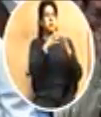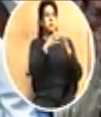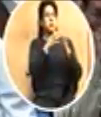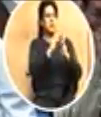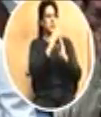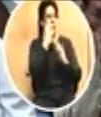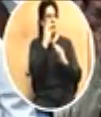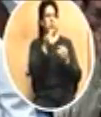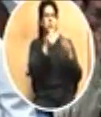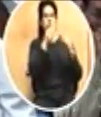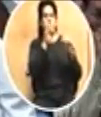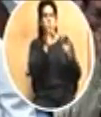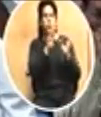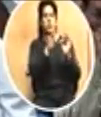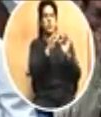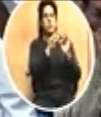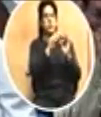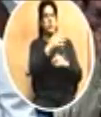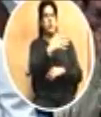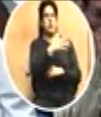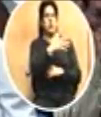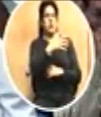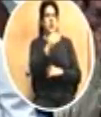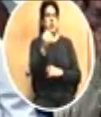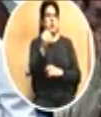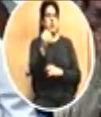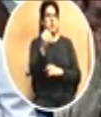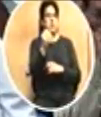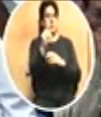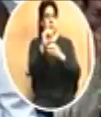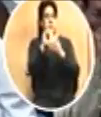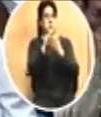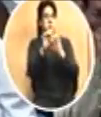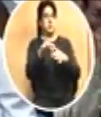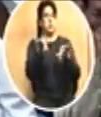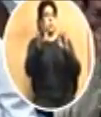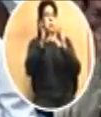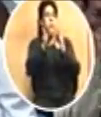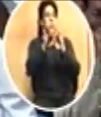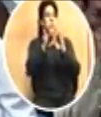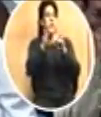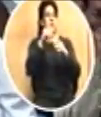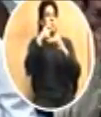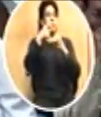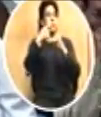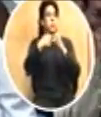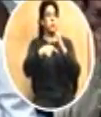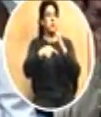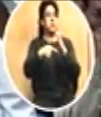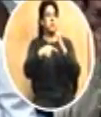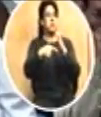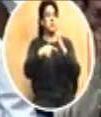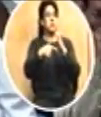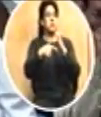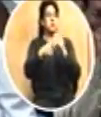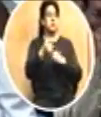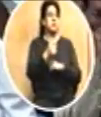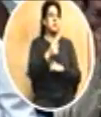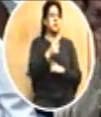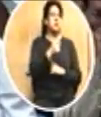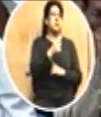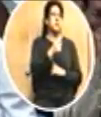Is it worth the price? I tell you now,